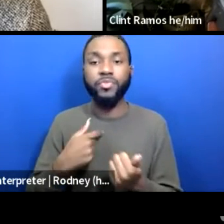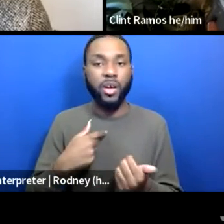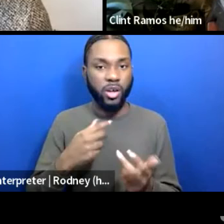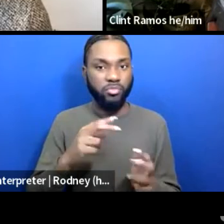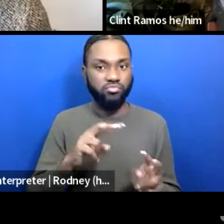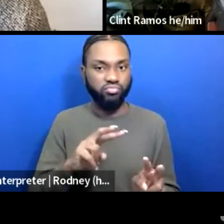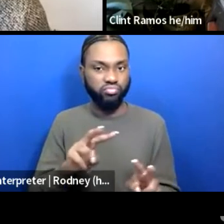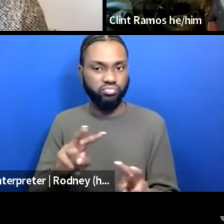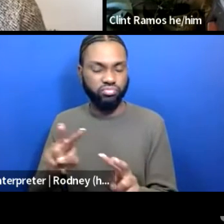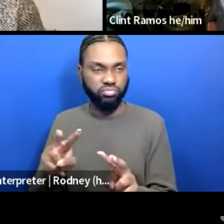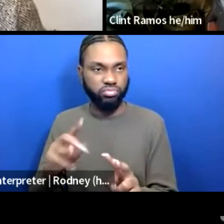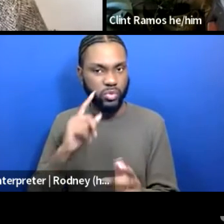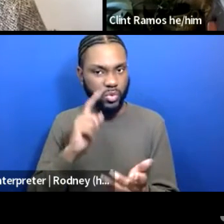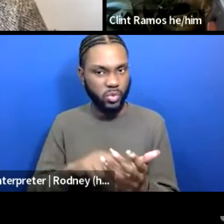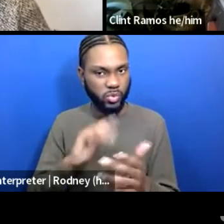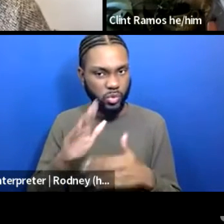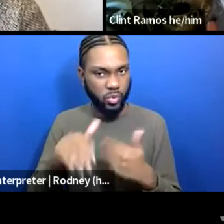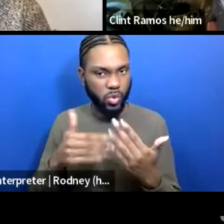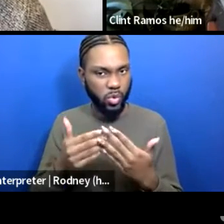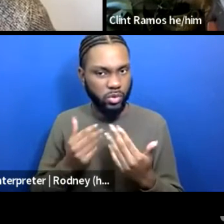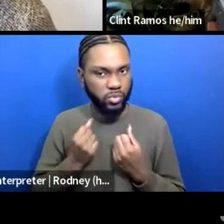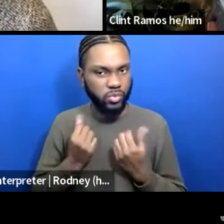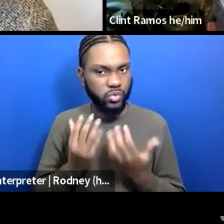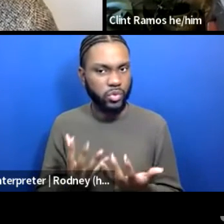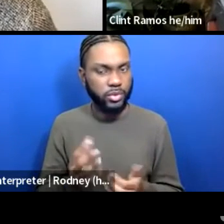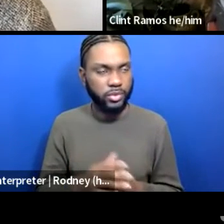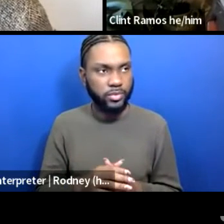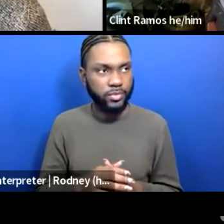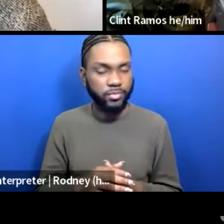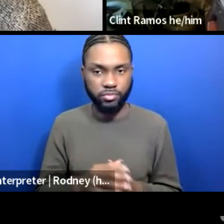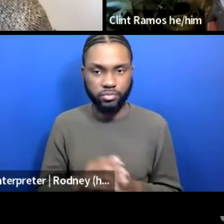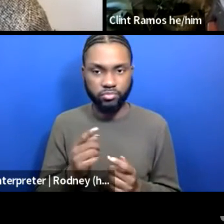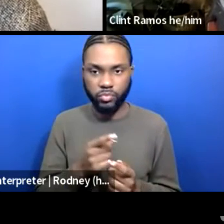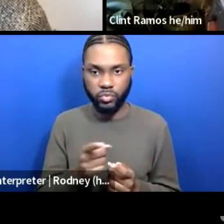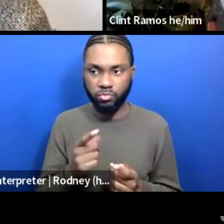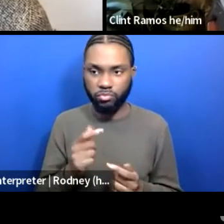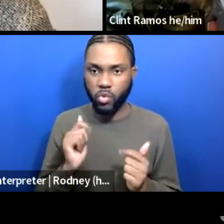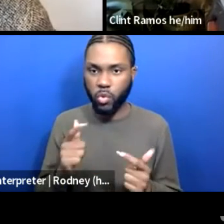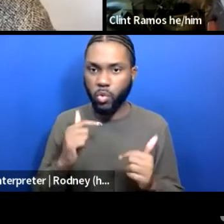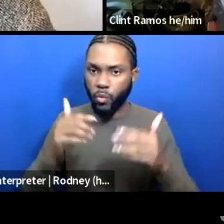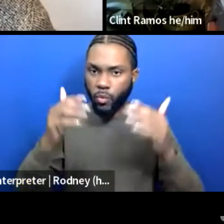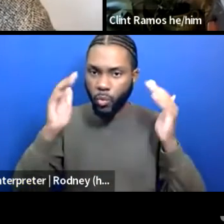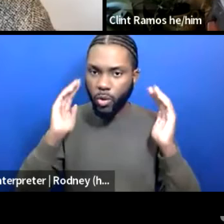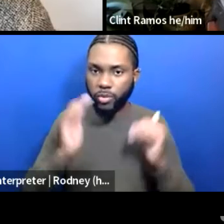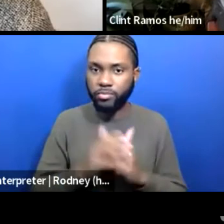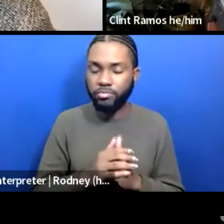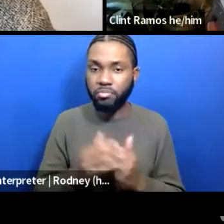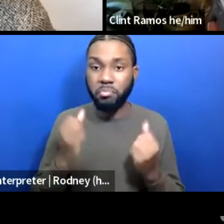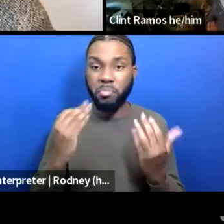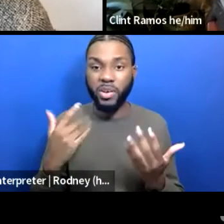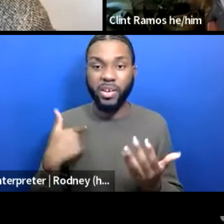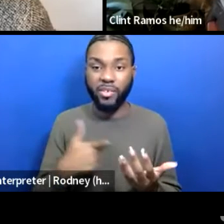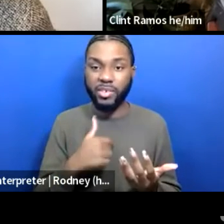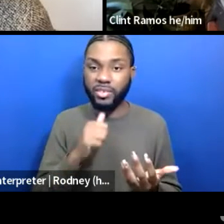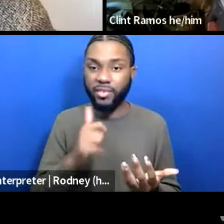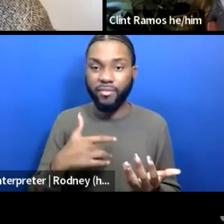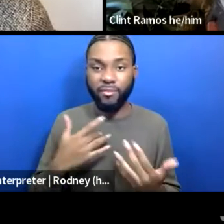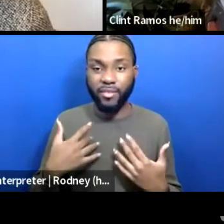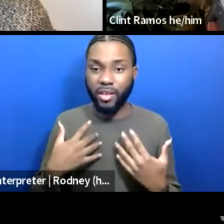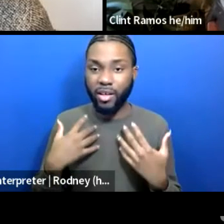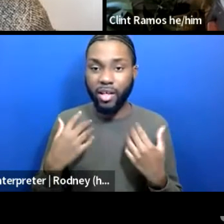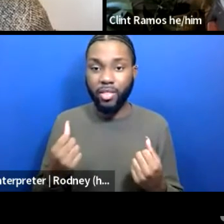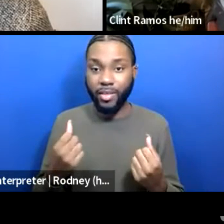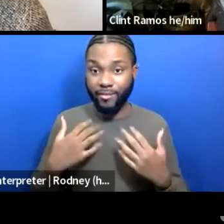We were all overwhelmed. Many of us felt unhealthy physically